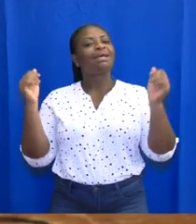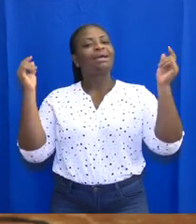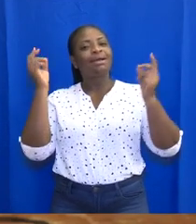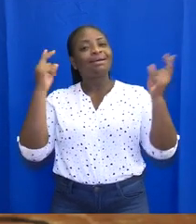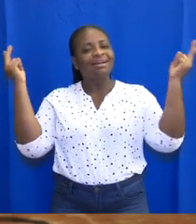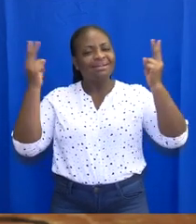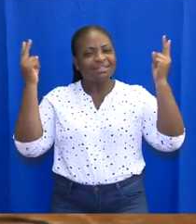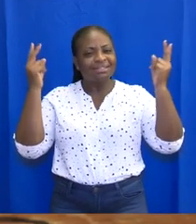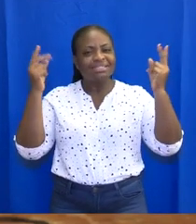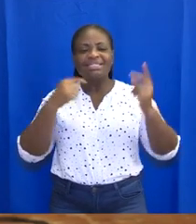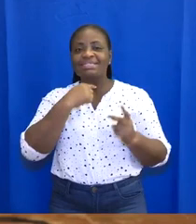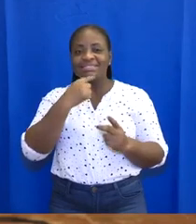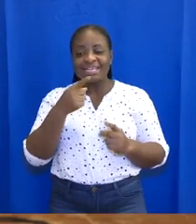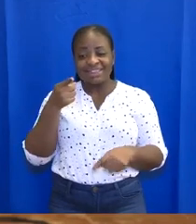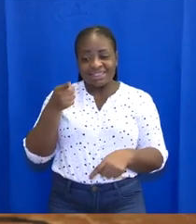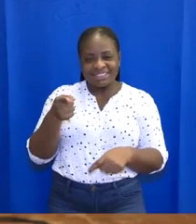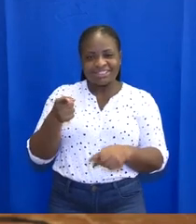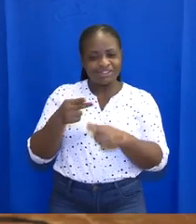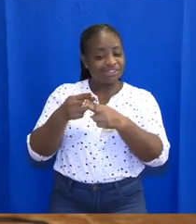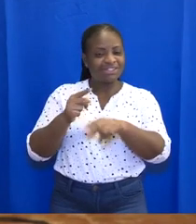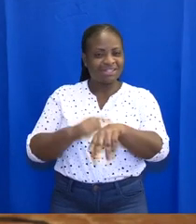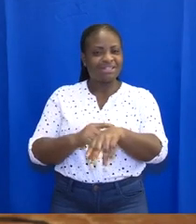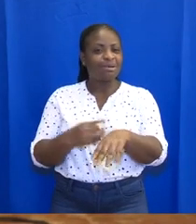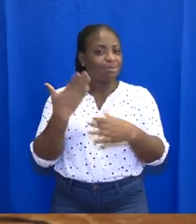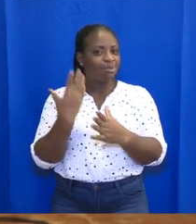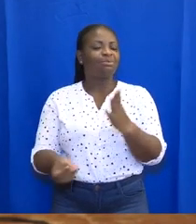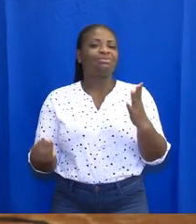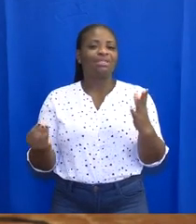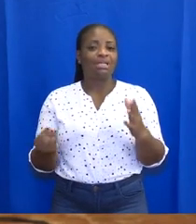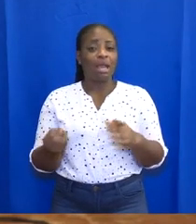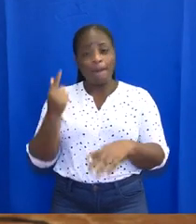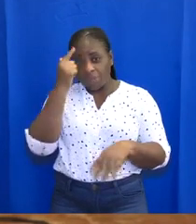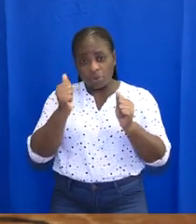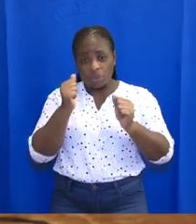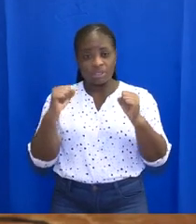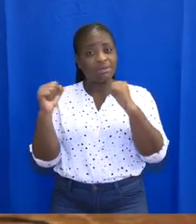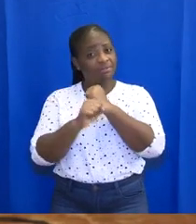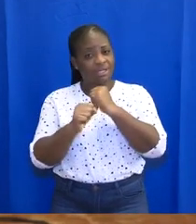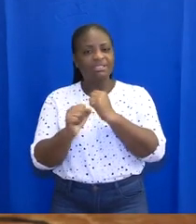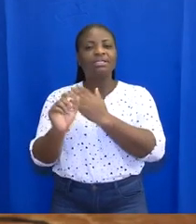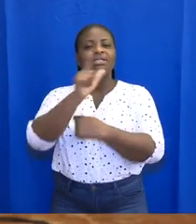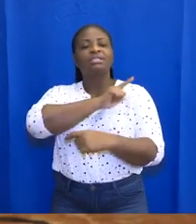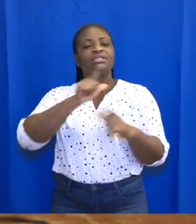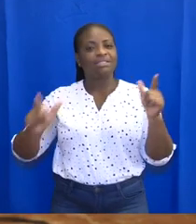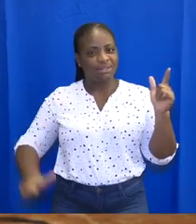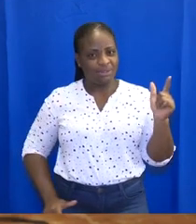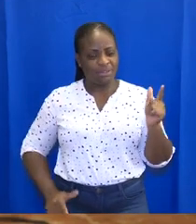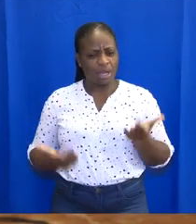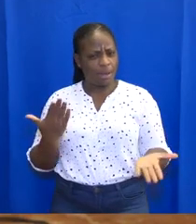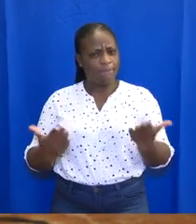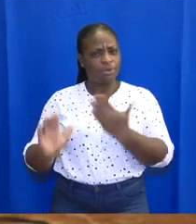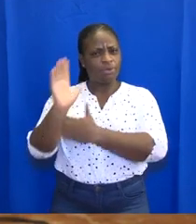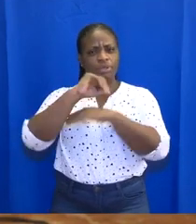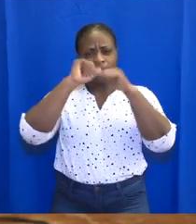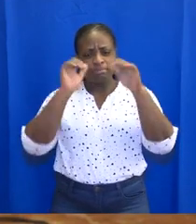all remains, this too shall pass, for the battle is the Lord's. May God